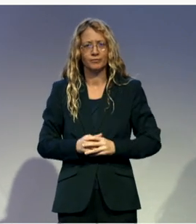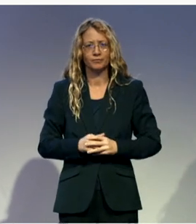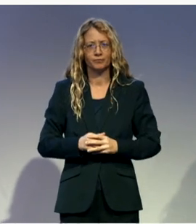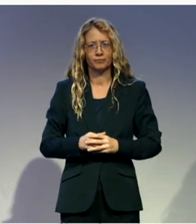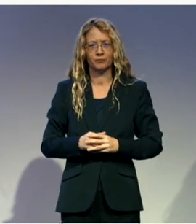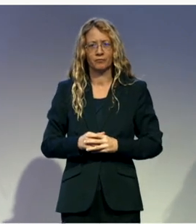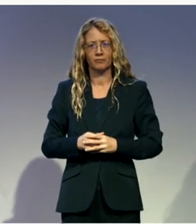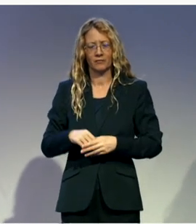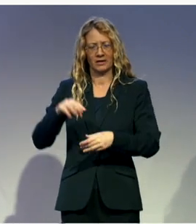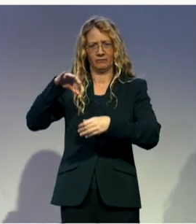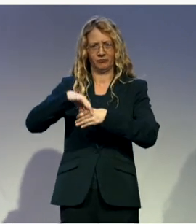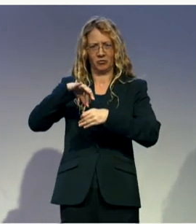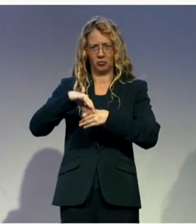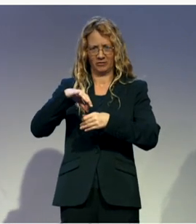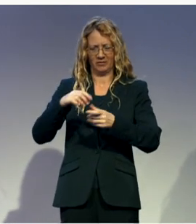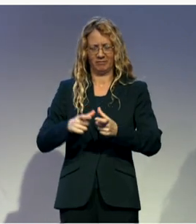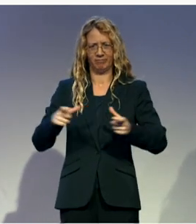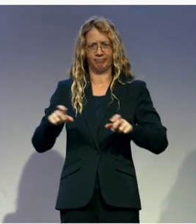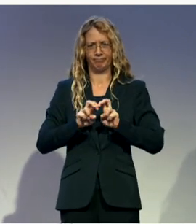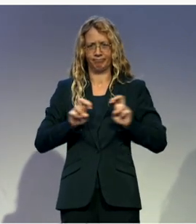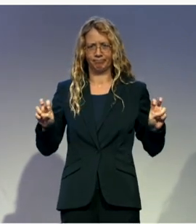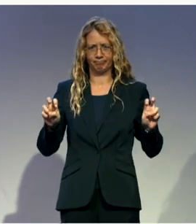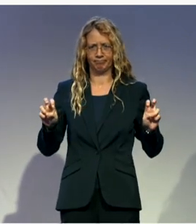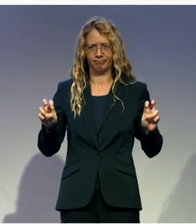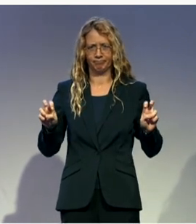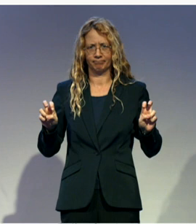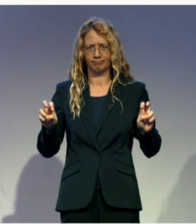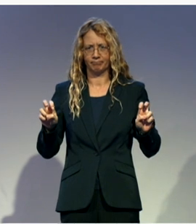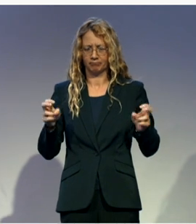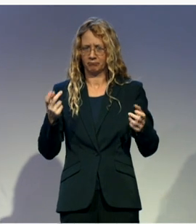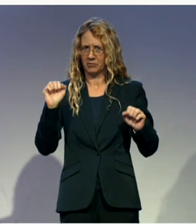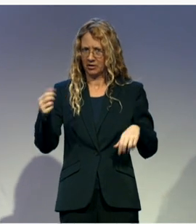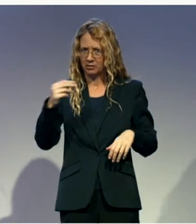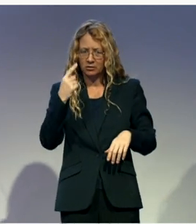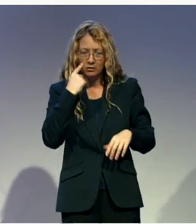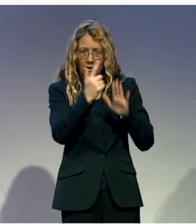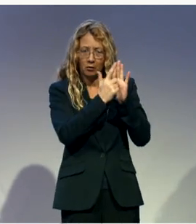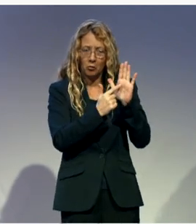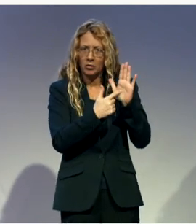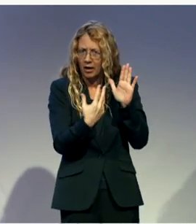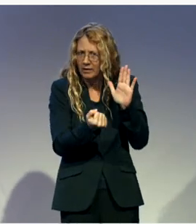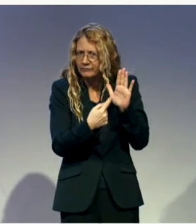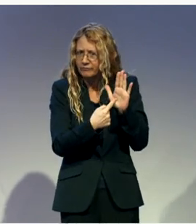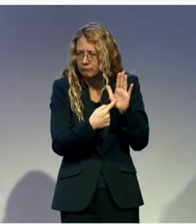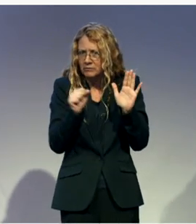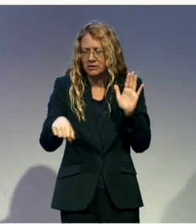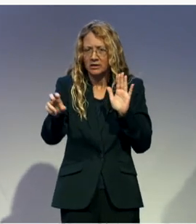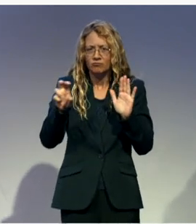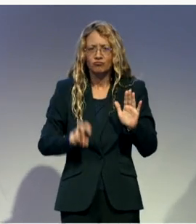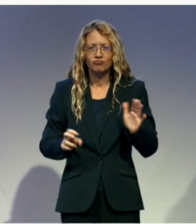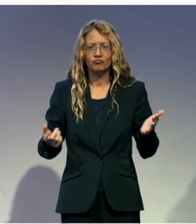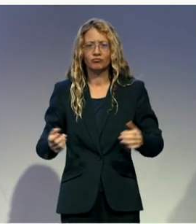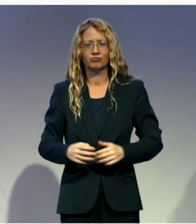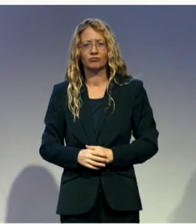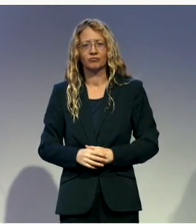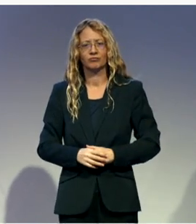follow the legislation. That's why the role of election commission can be to push the